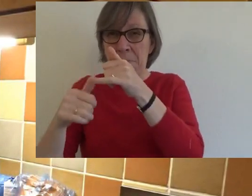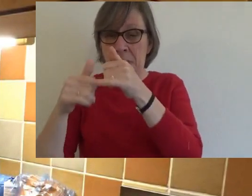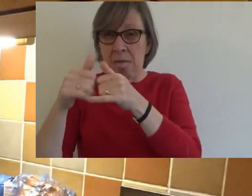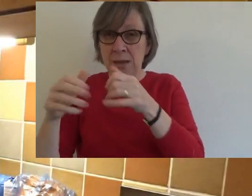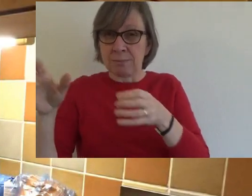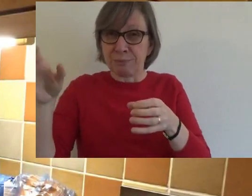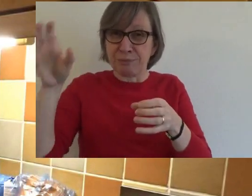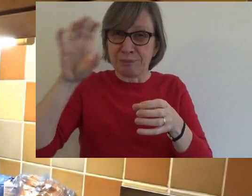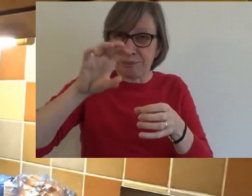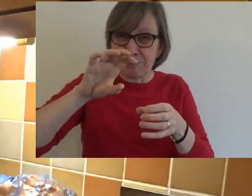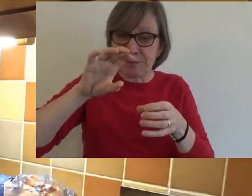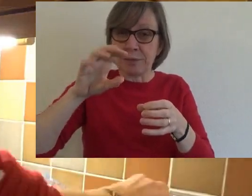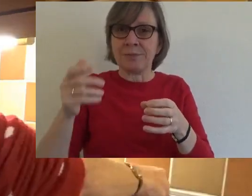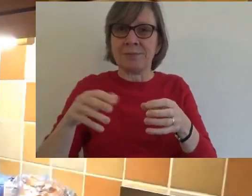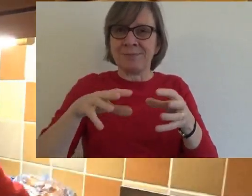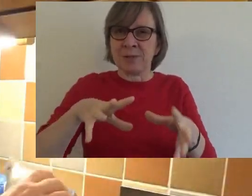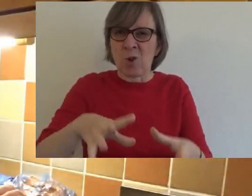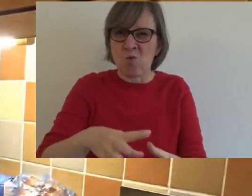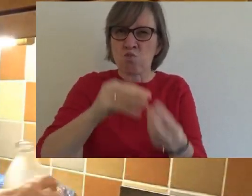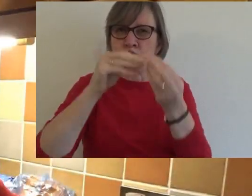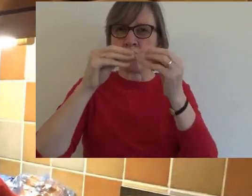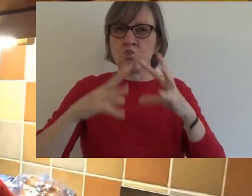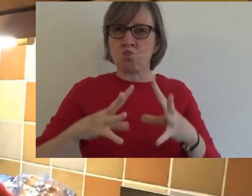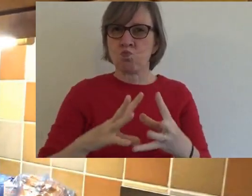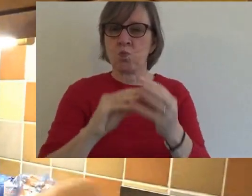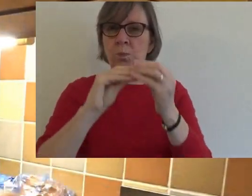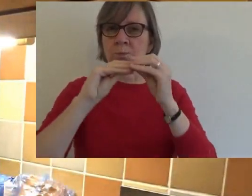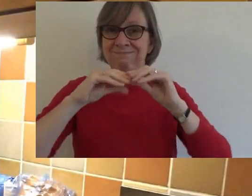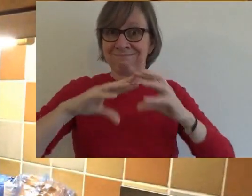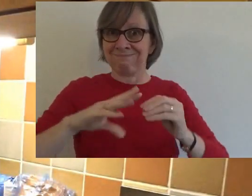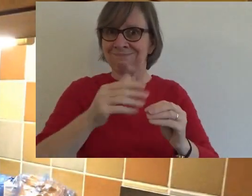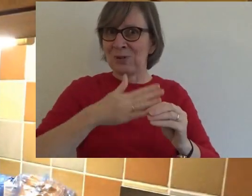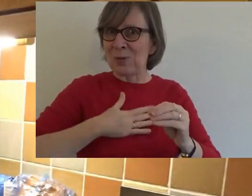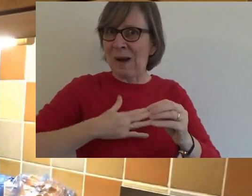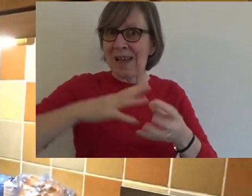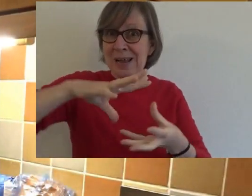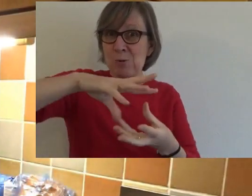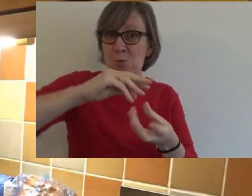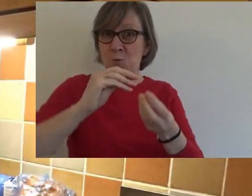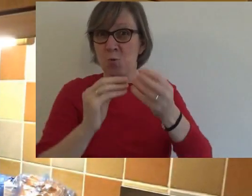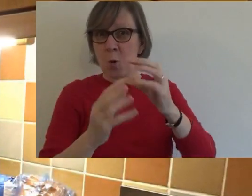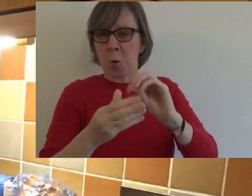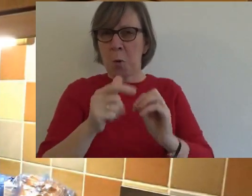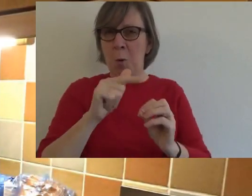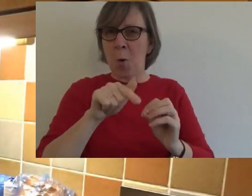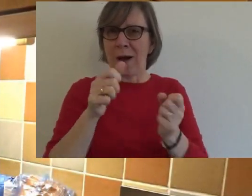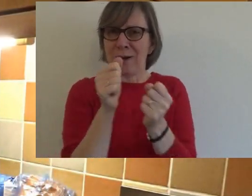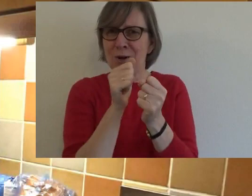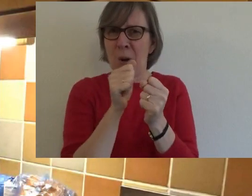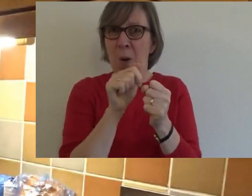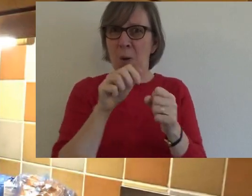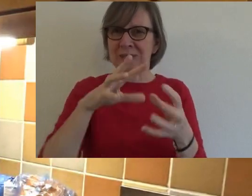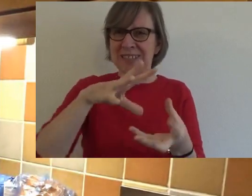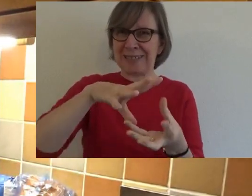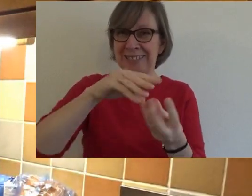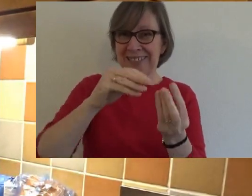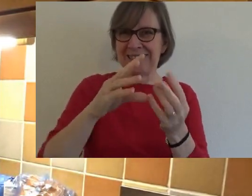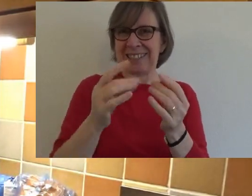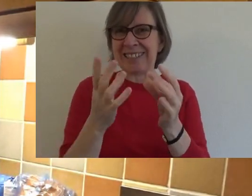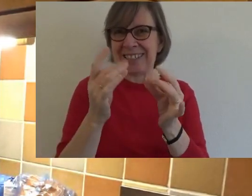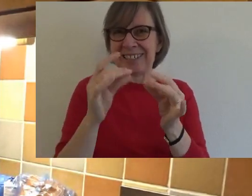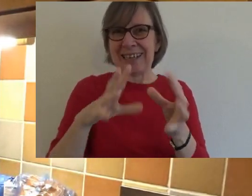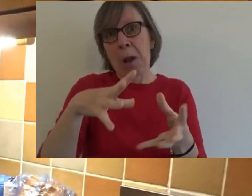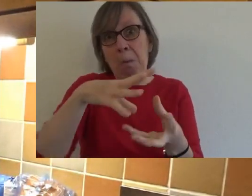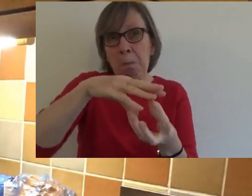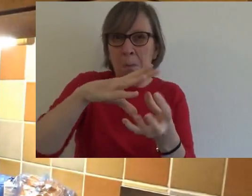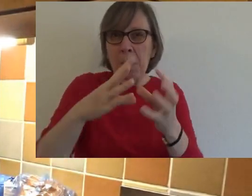just a little bit of milk. And again, we're going to mix it in with our hands. Do you like doing this kind of thing? Oh, it's cold. It makes